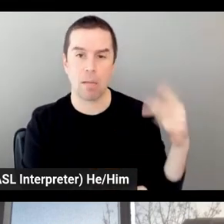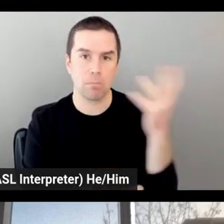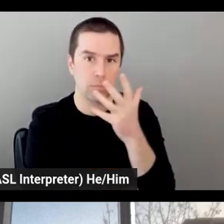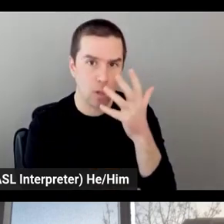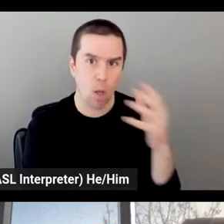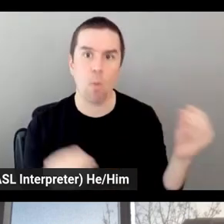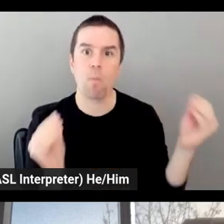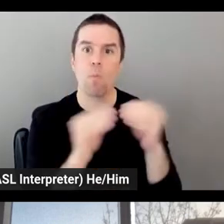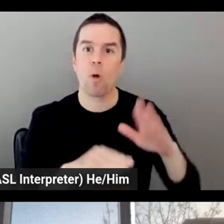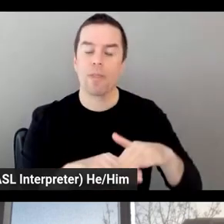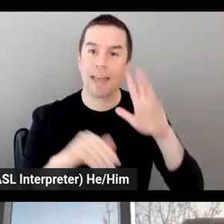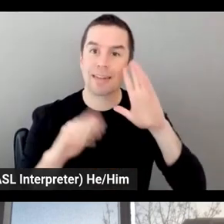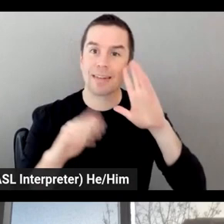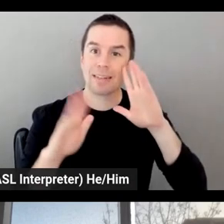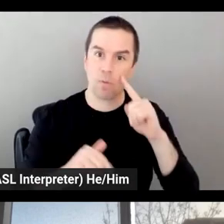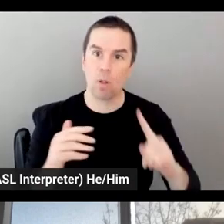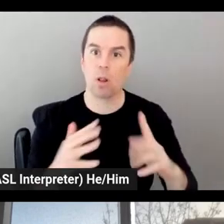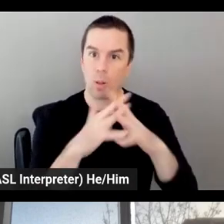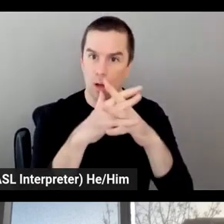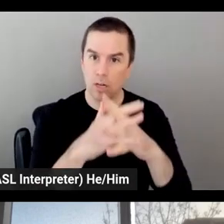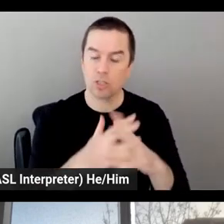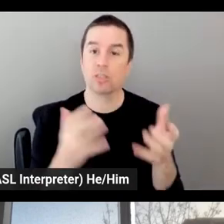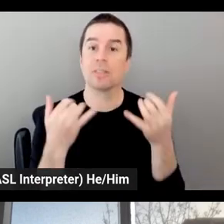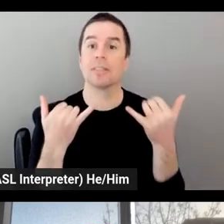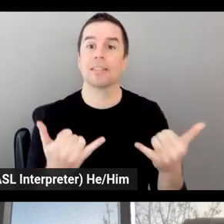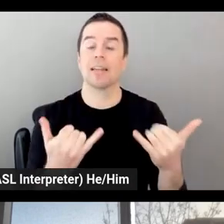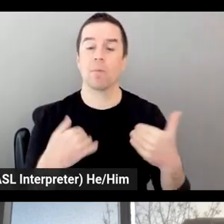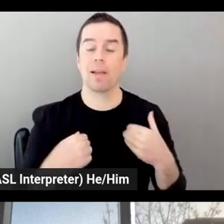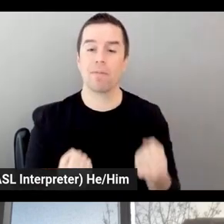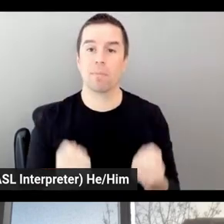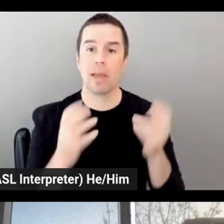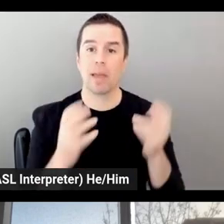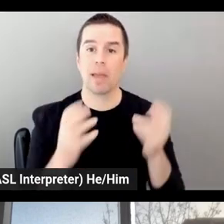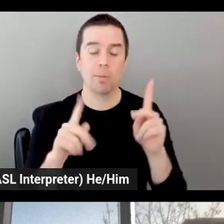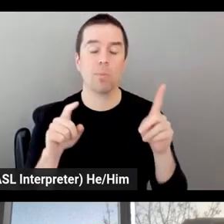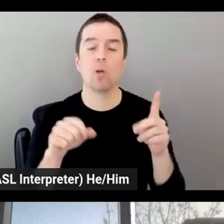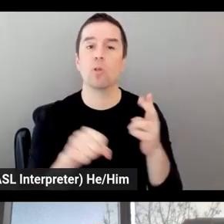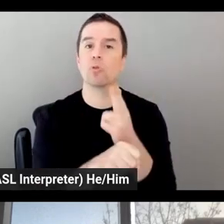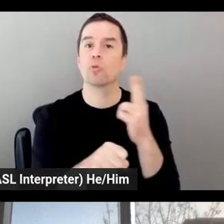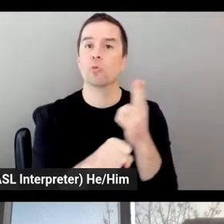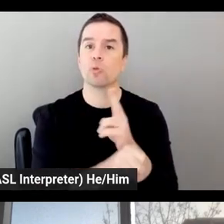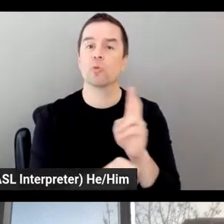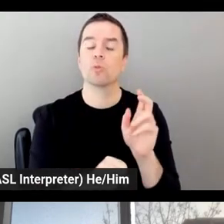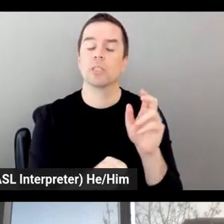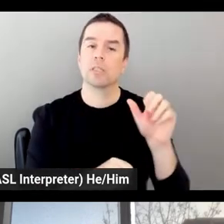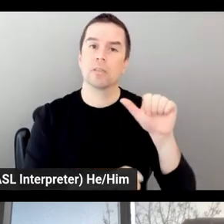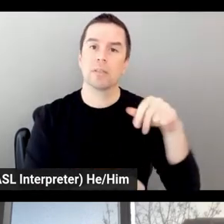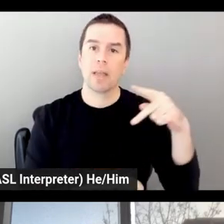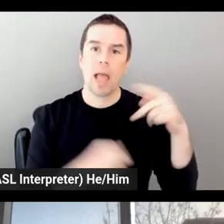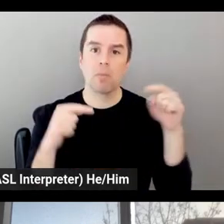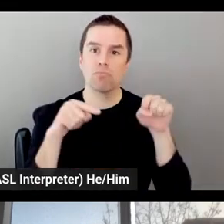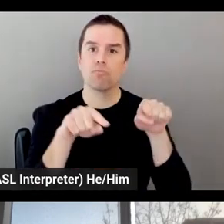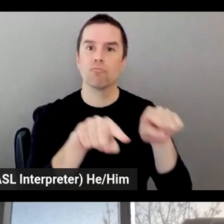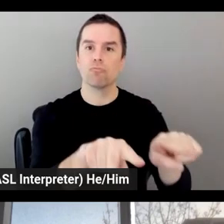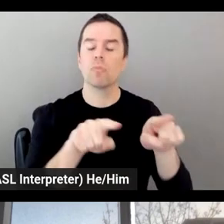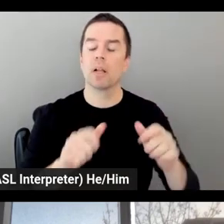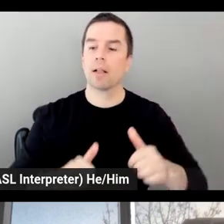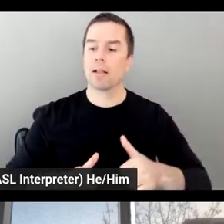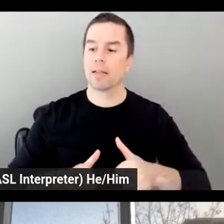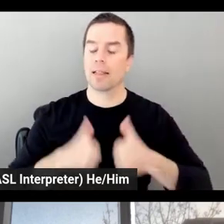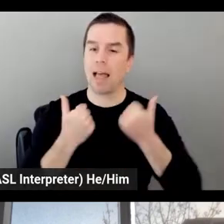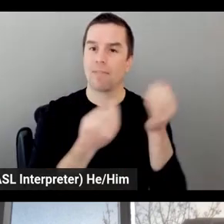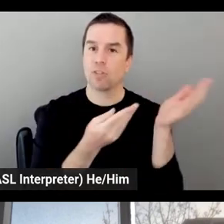And today we had a lot of concurrent users altogether that were going through the live streaming of the car launch.